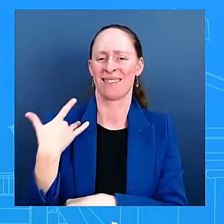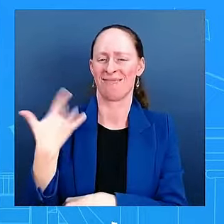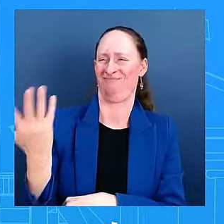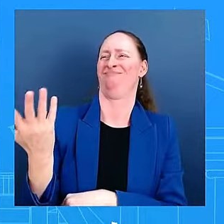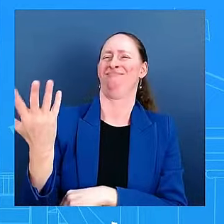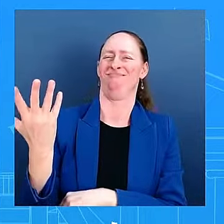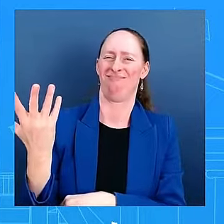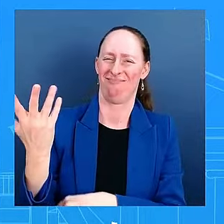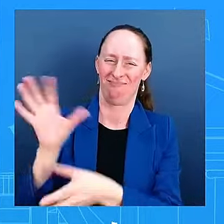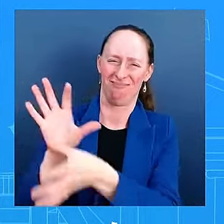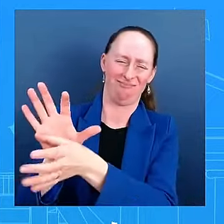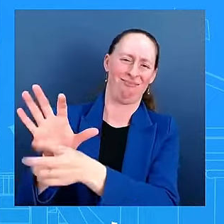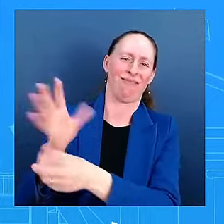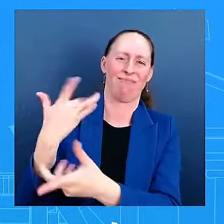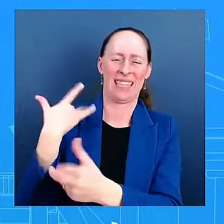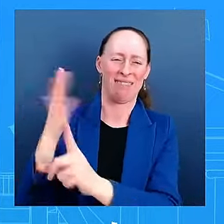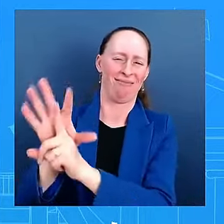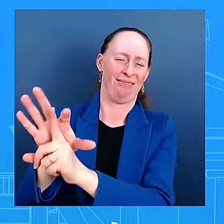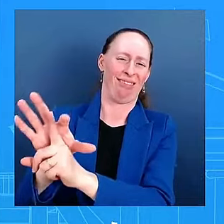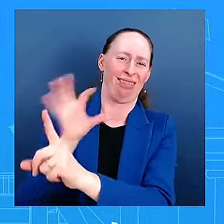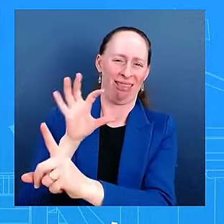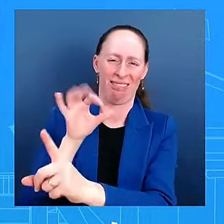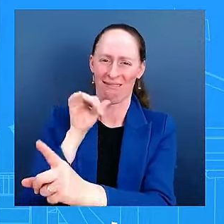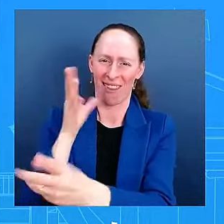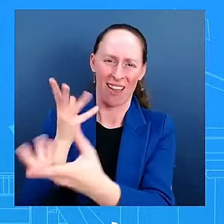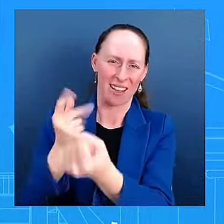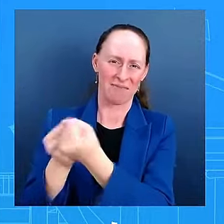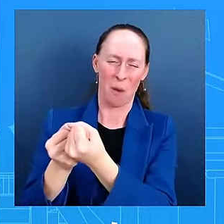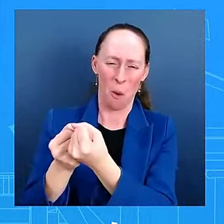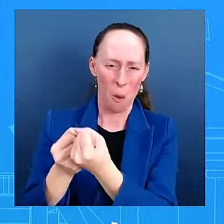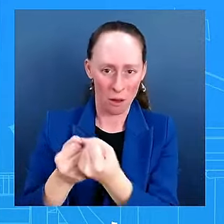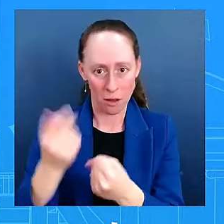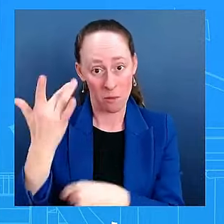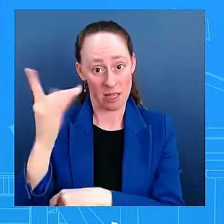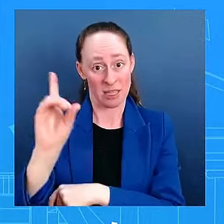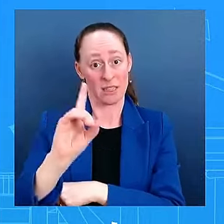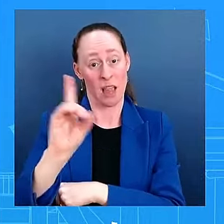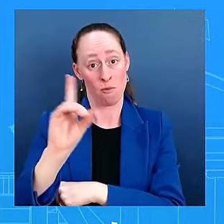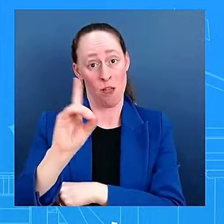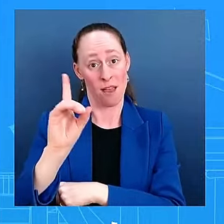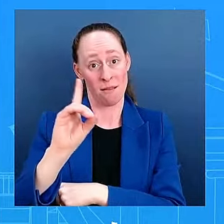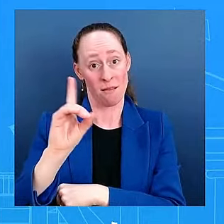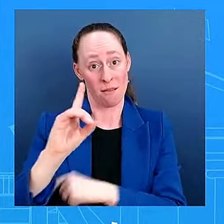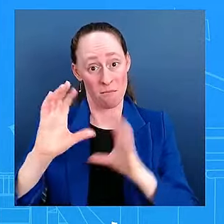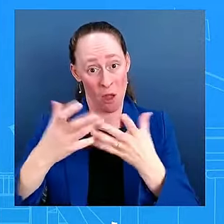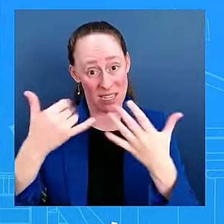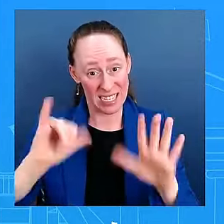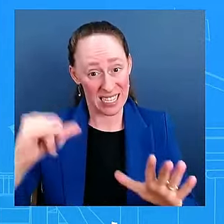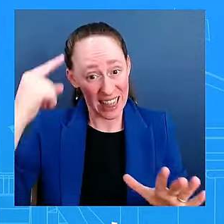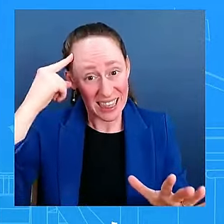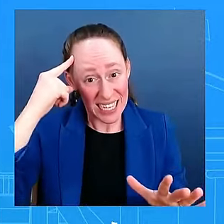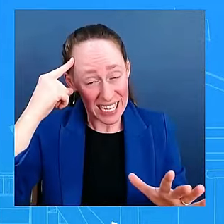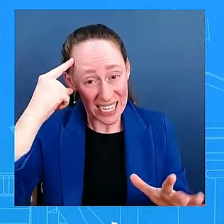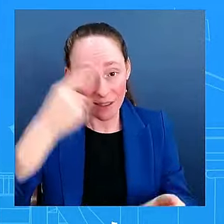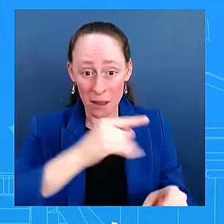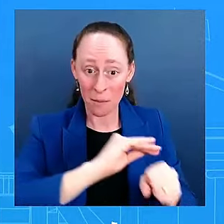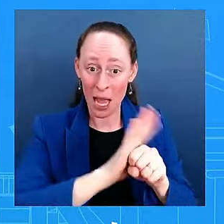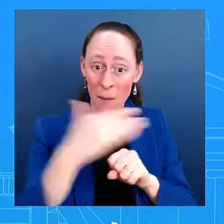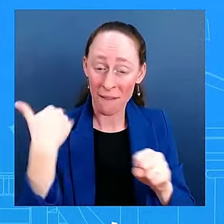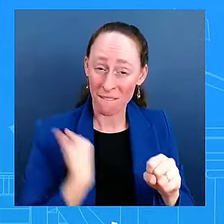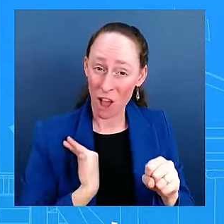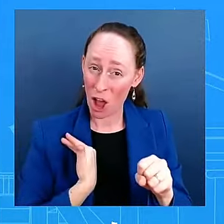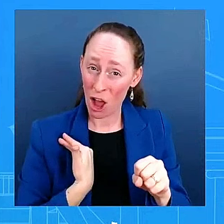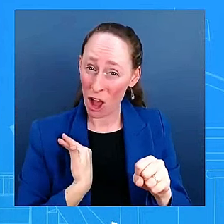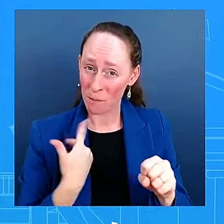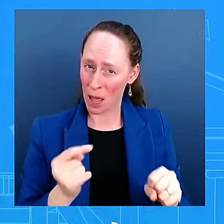pandemic as the cause rather than... Is that easier than looking in the mirror? Let's step back here. I think I've been, and the president and the